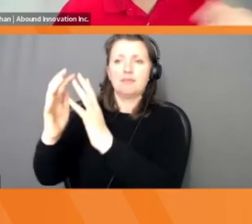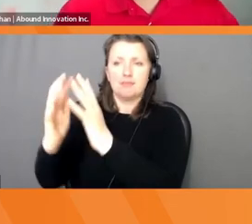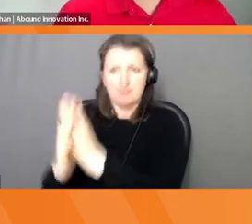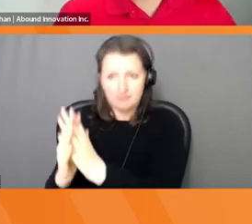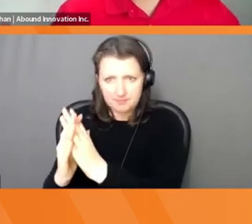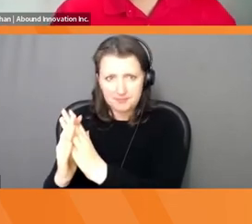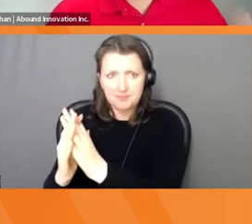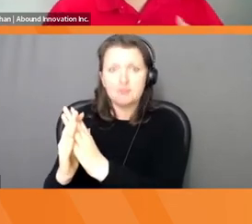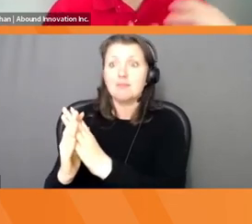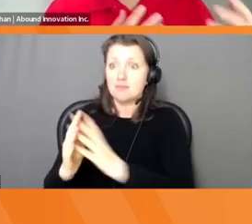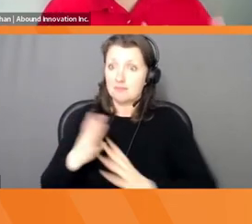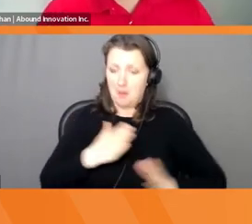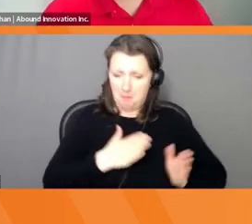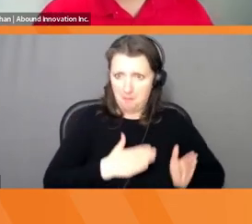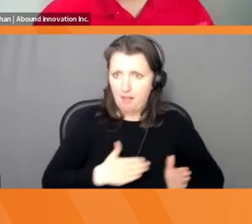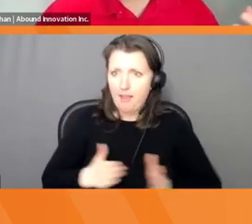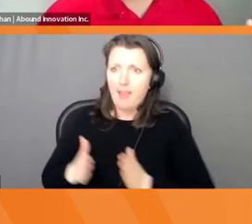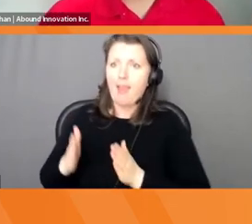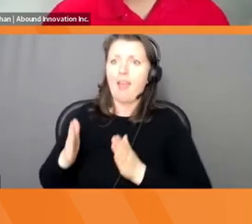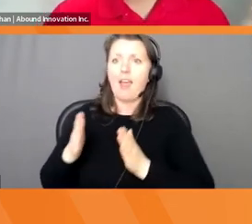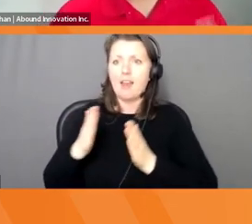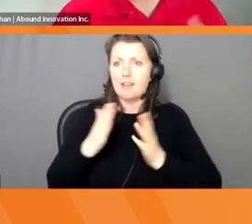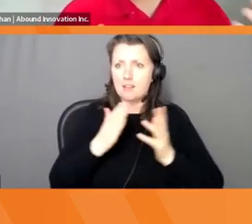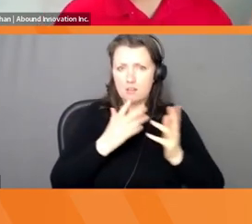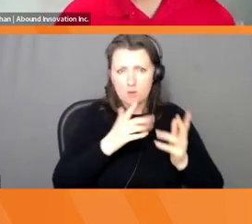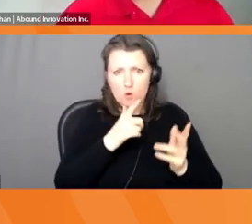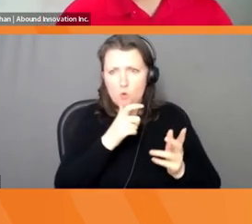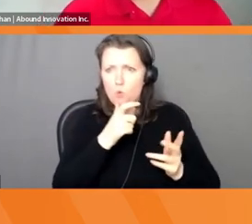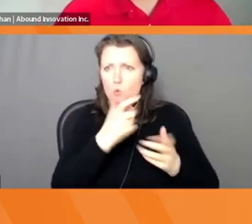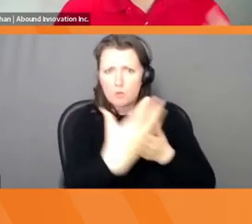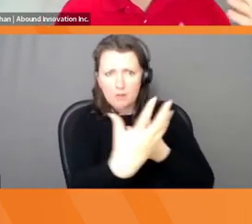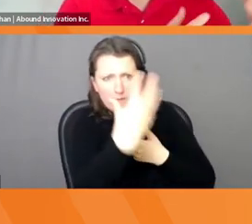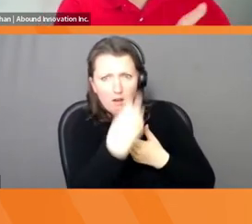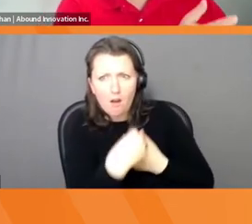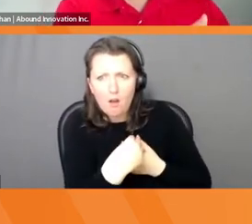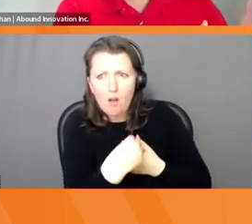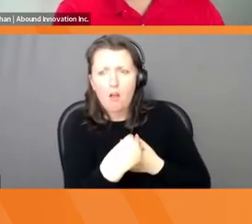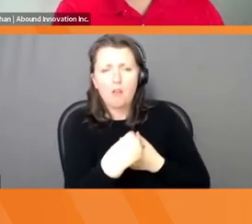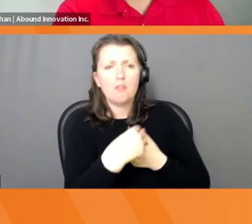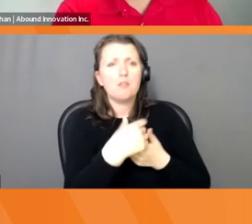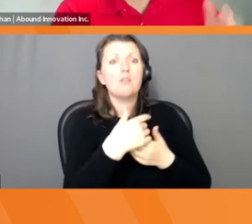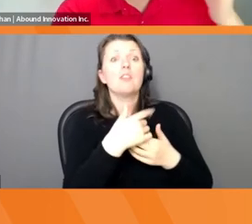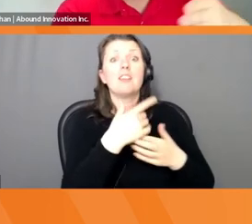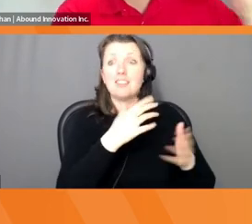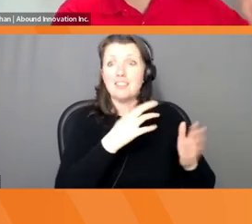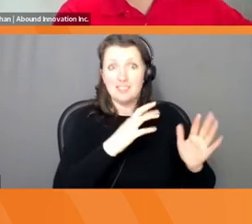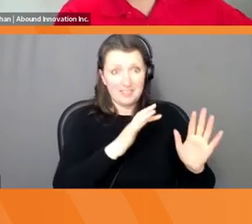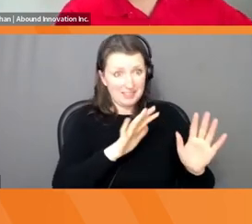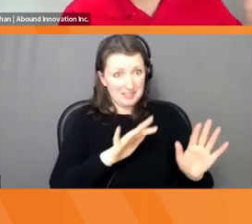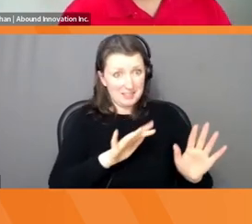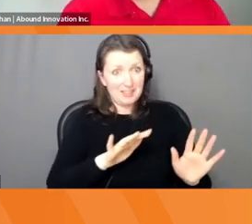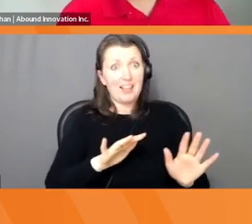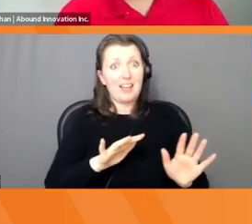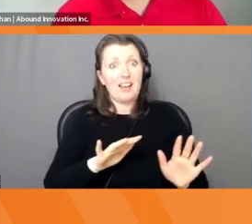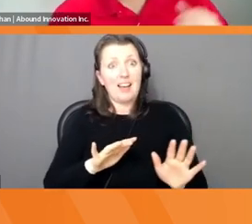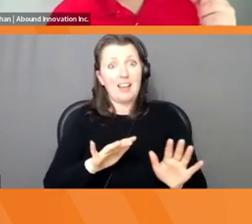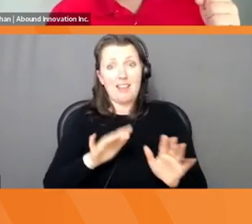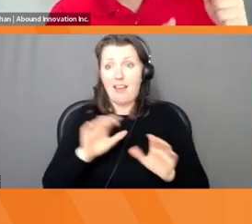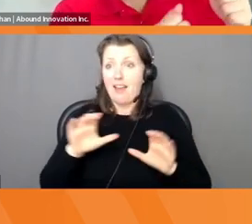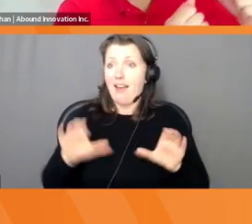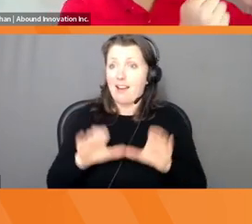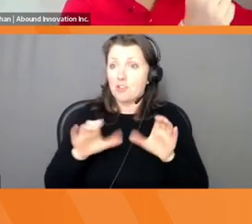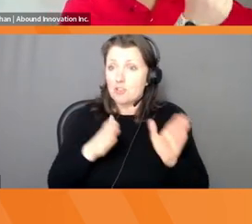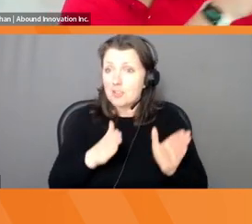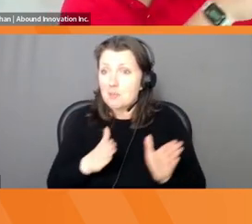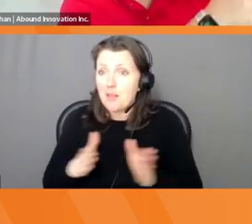right? What are all the things that we need to do? Who do we need to talk to? are the stakeholders, all that? And then we deliver it, right? We follow the action plan, and we